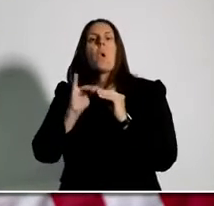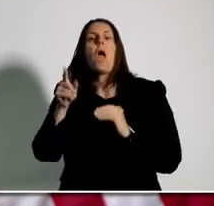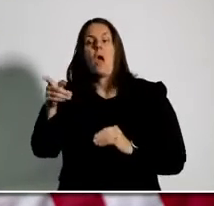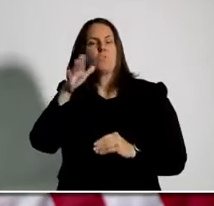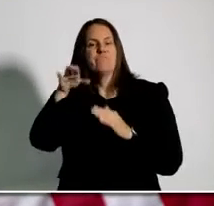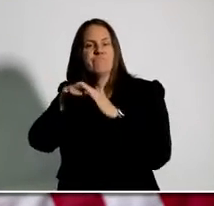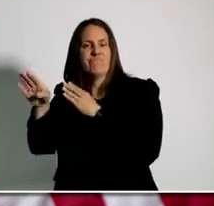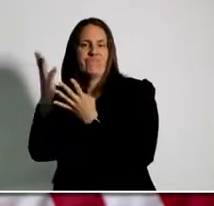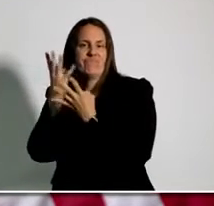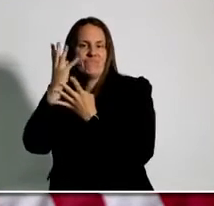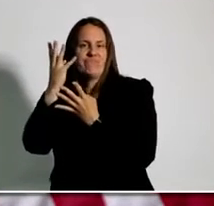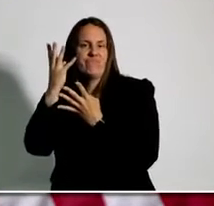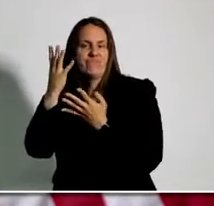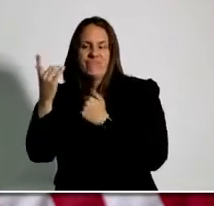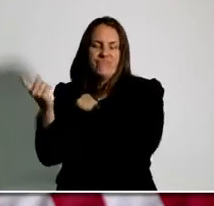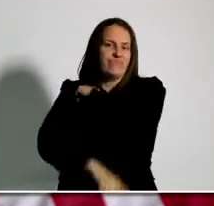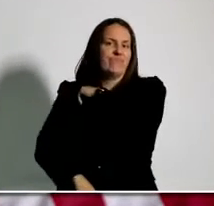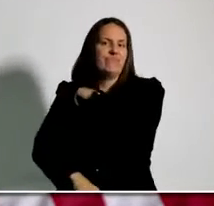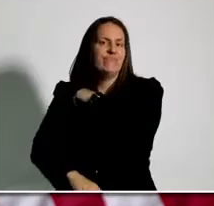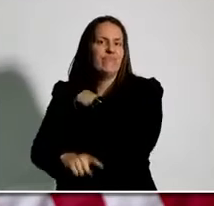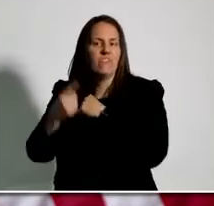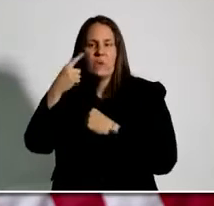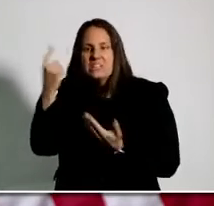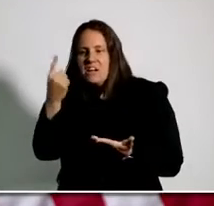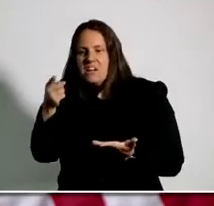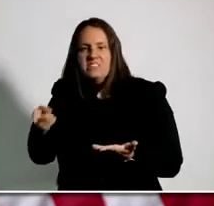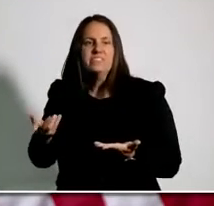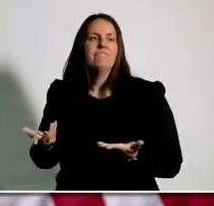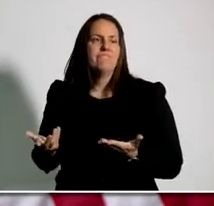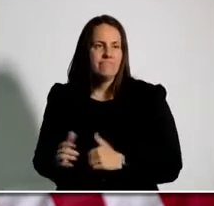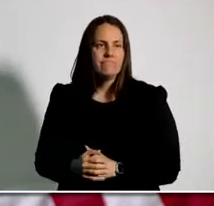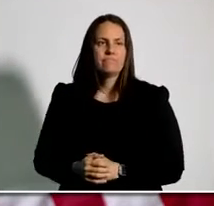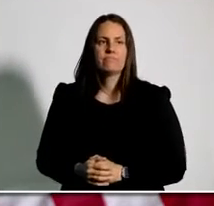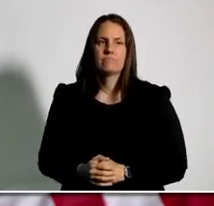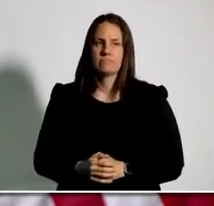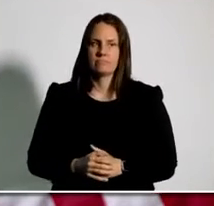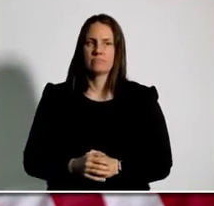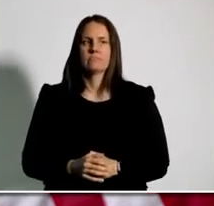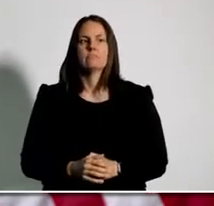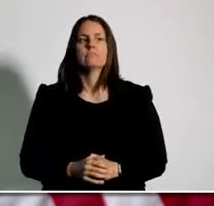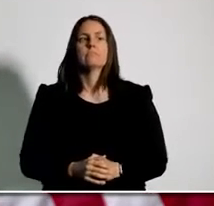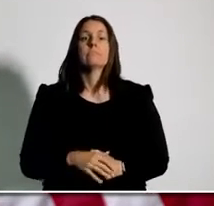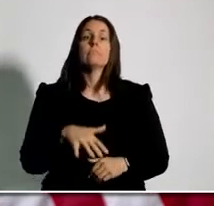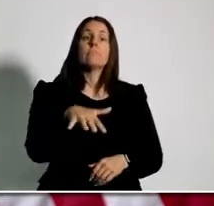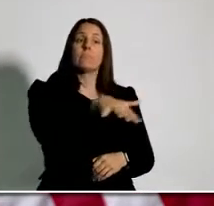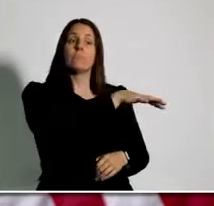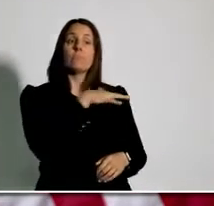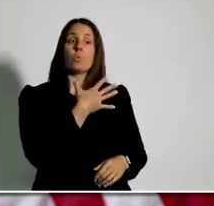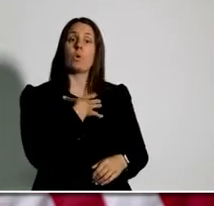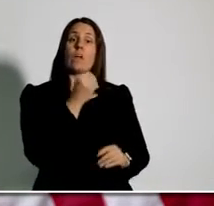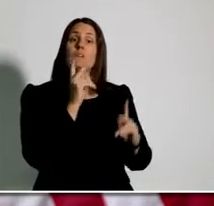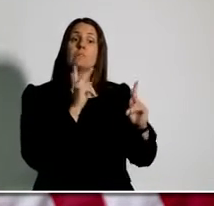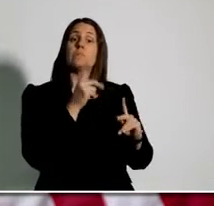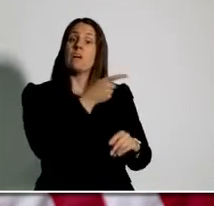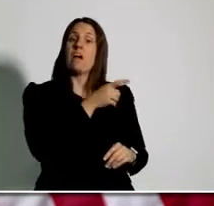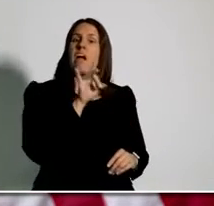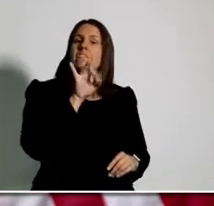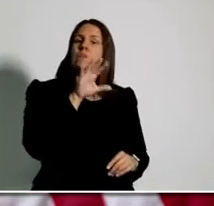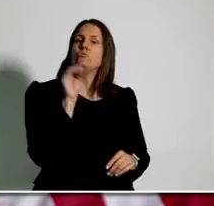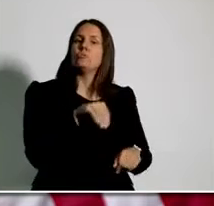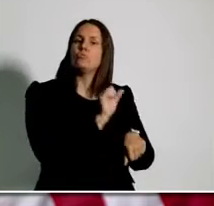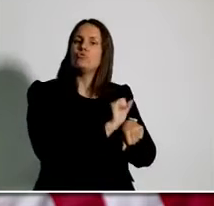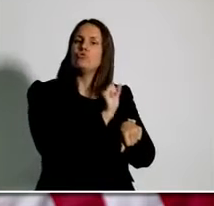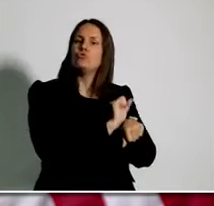aged 25 to 54 are employed, compared to only 61% of black adults in the same age group.